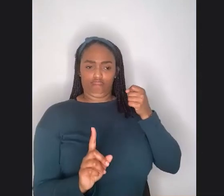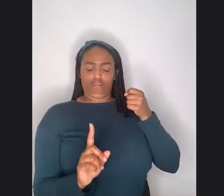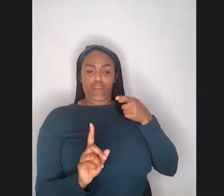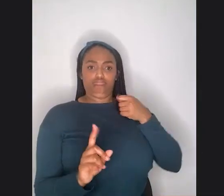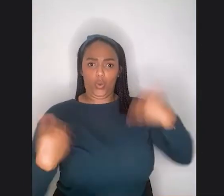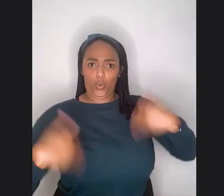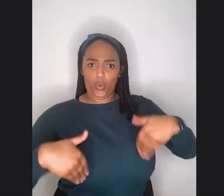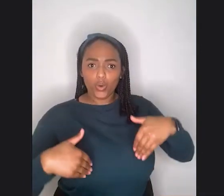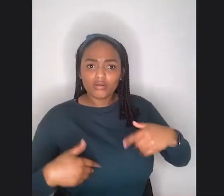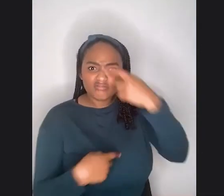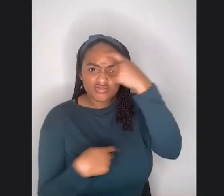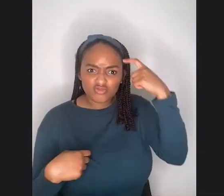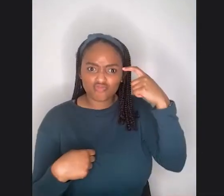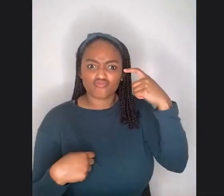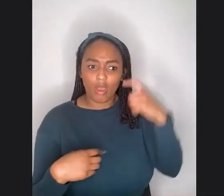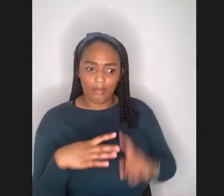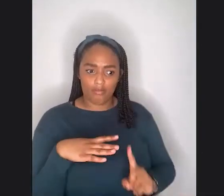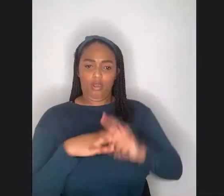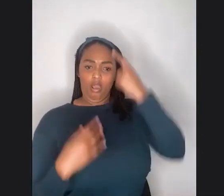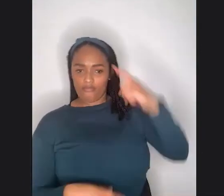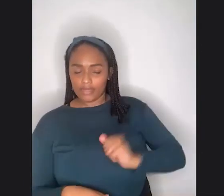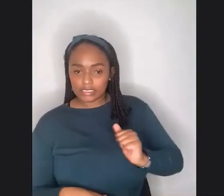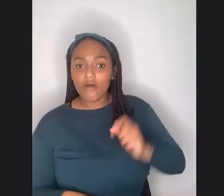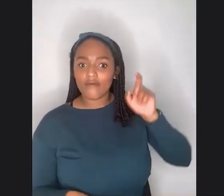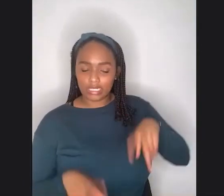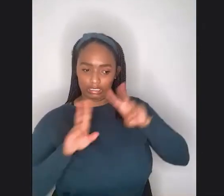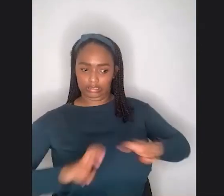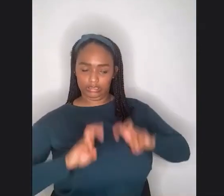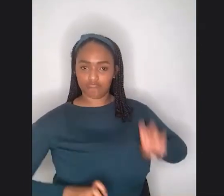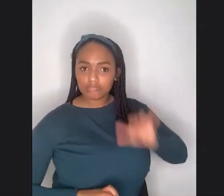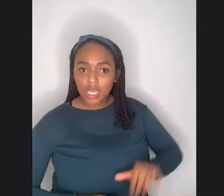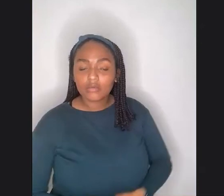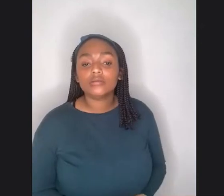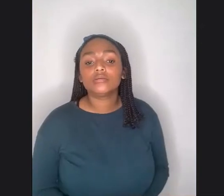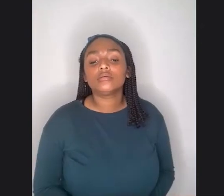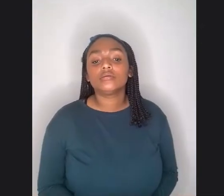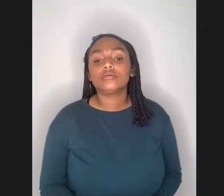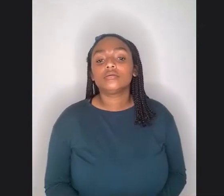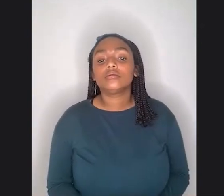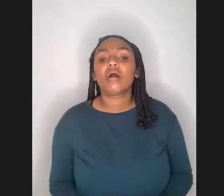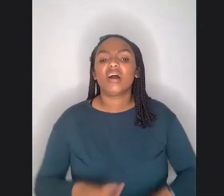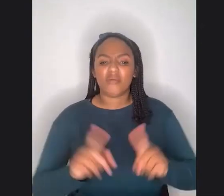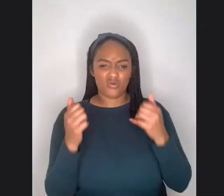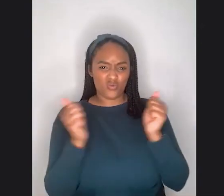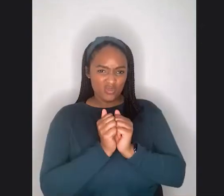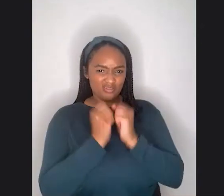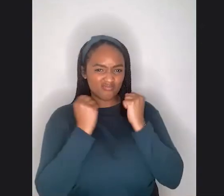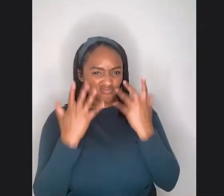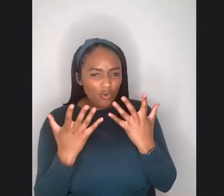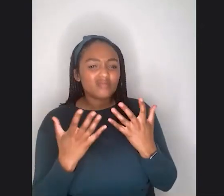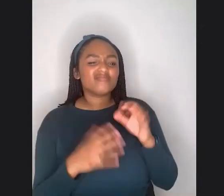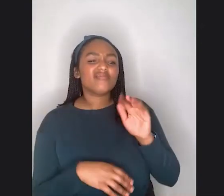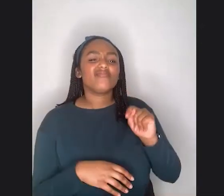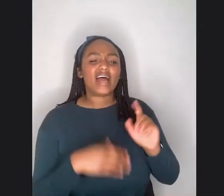on to combat that with all of the fat acceptance information that I have received and all of the,